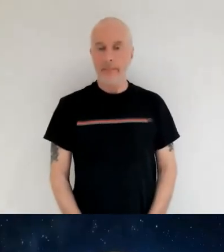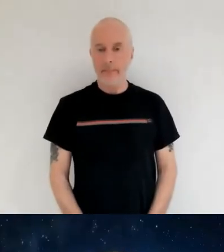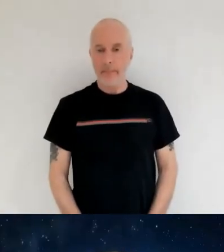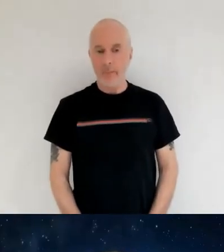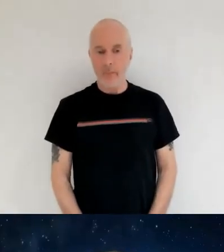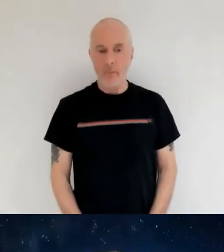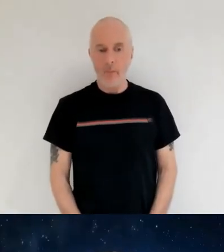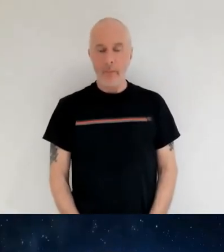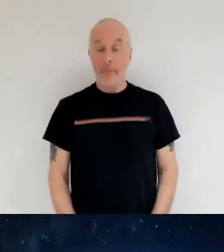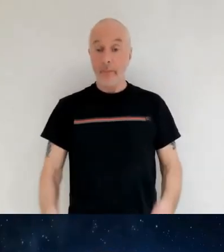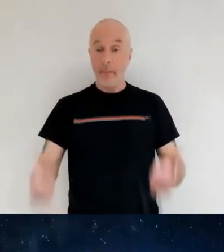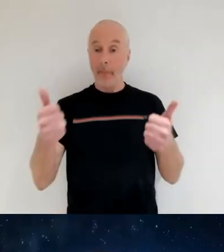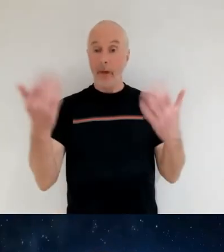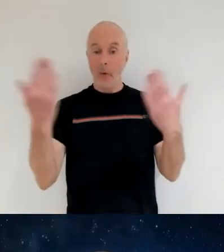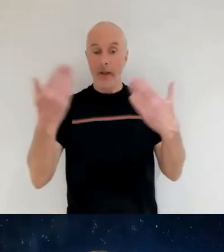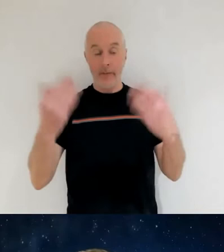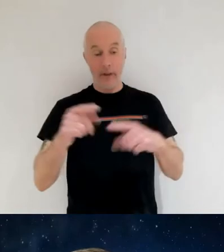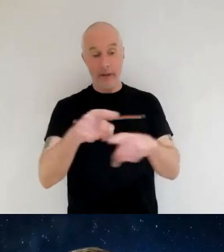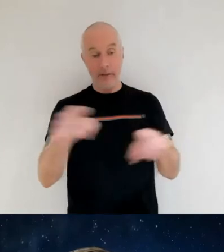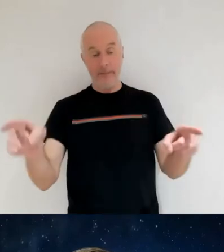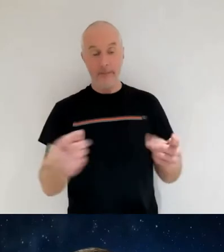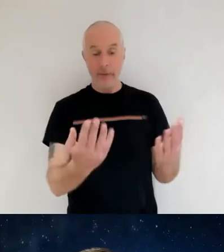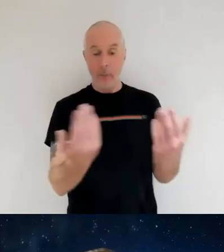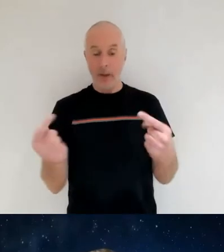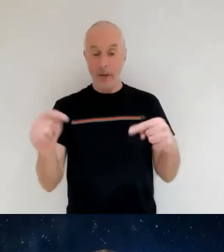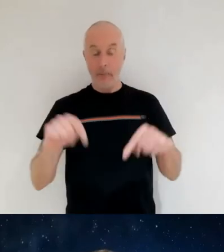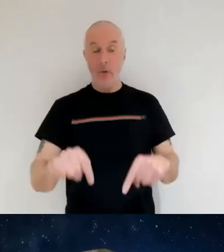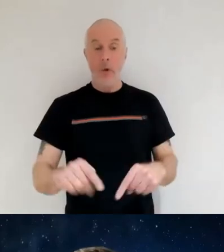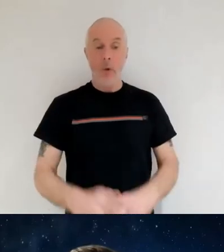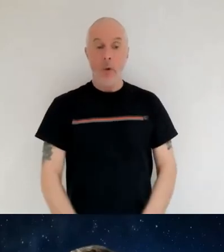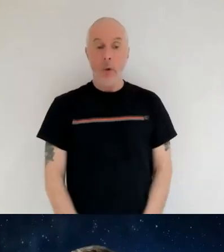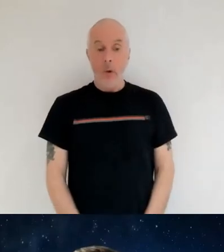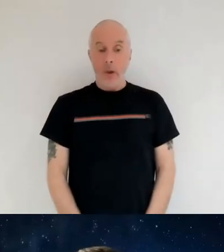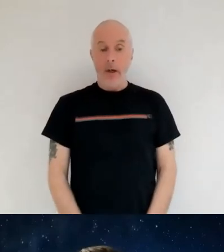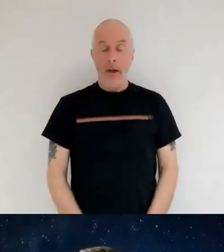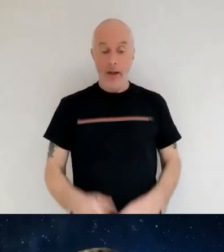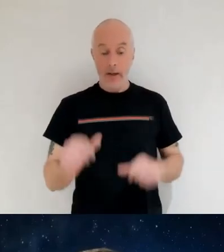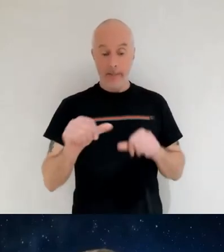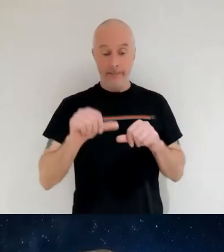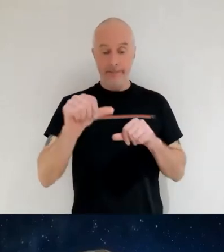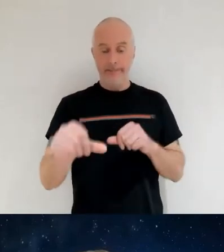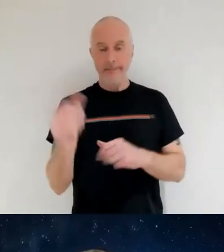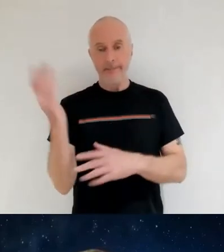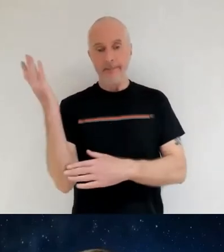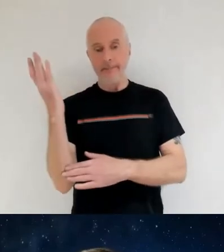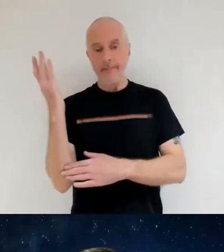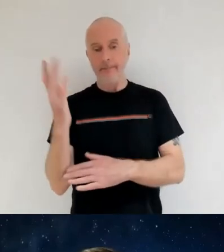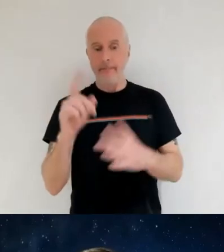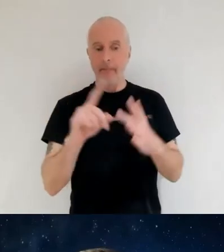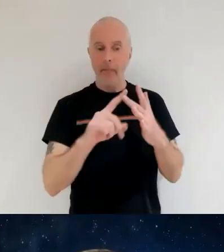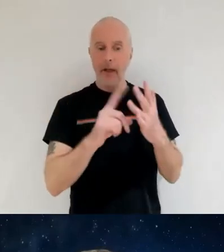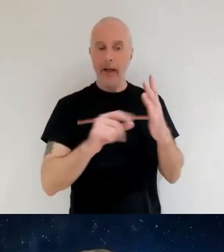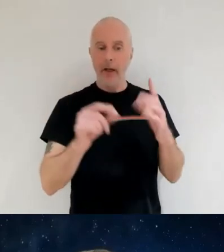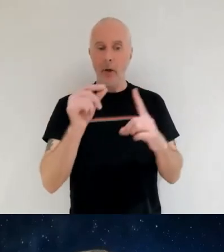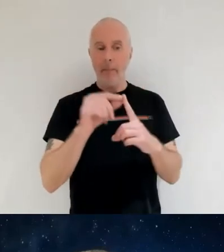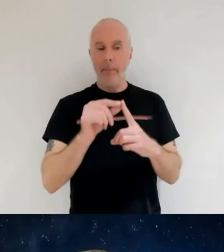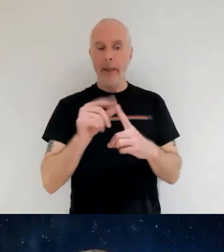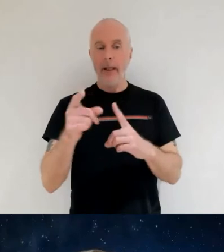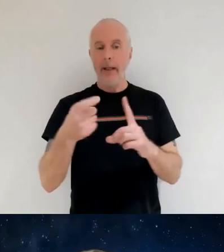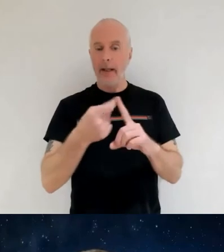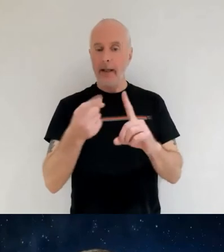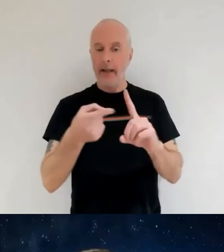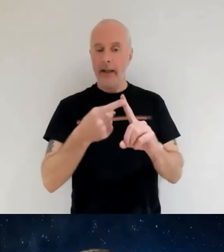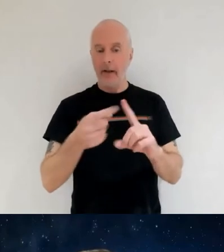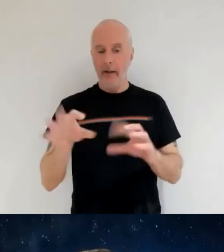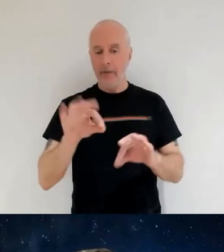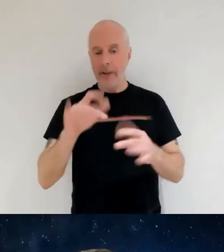good evening everybody and welcome to uh the next installment of the iop westmillan's keel physics center lecture series so